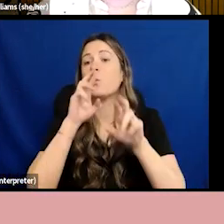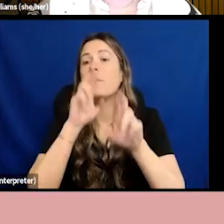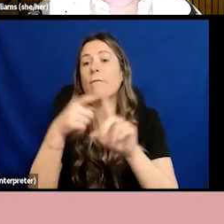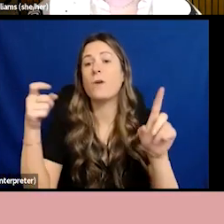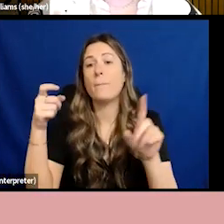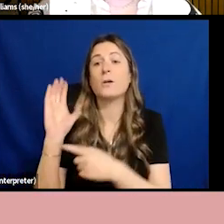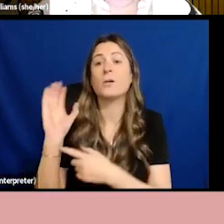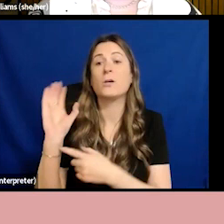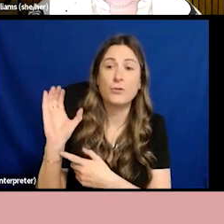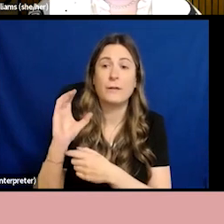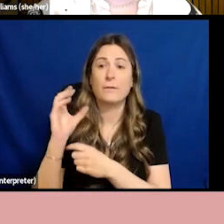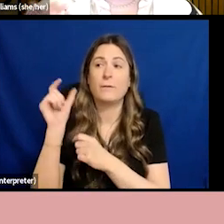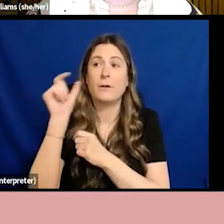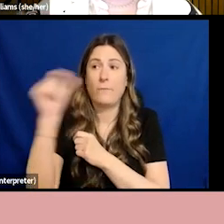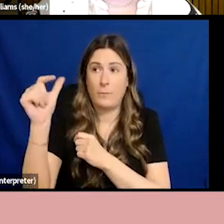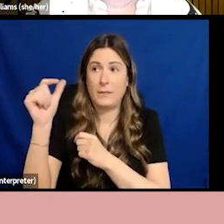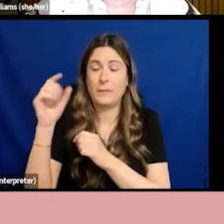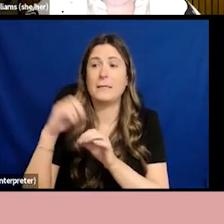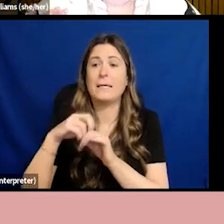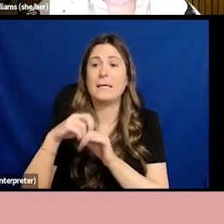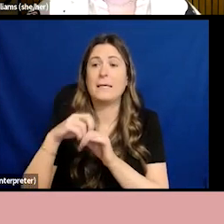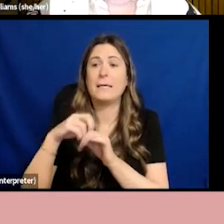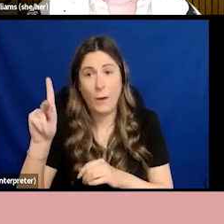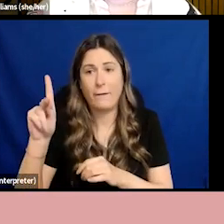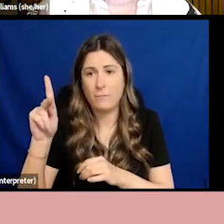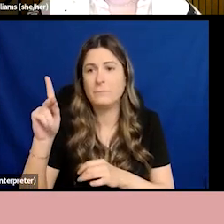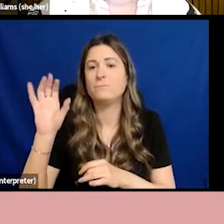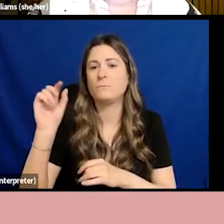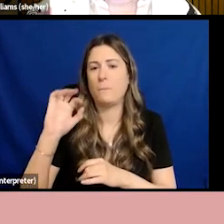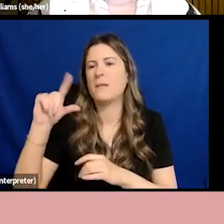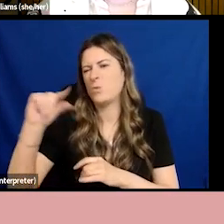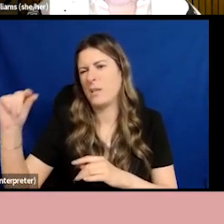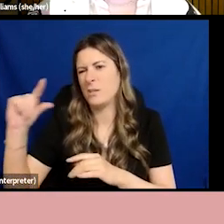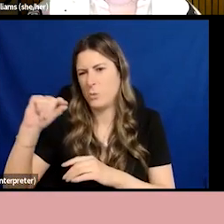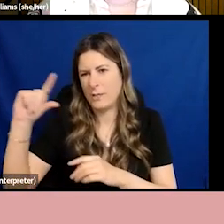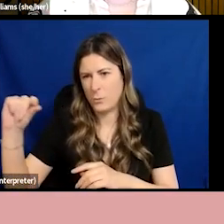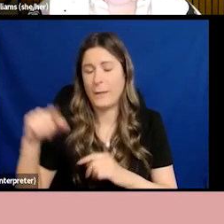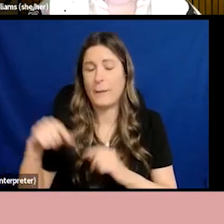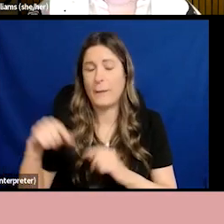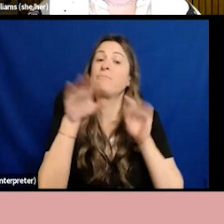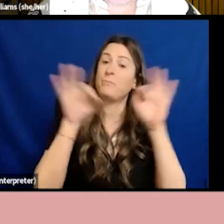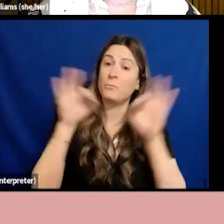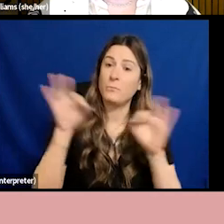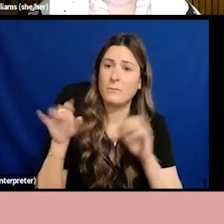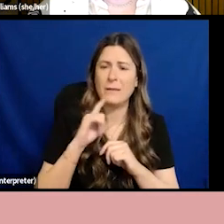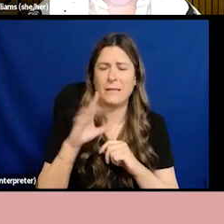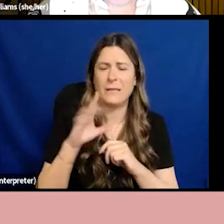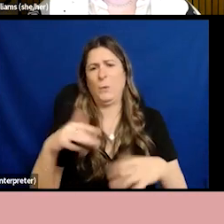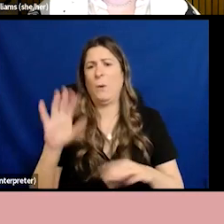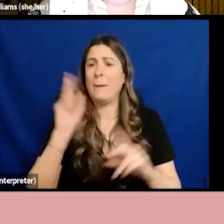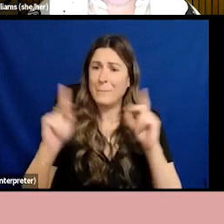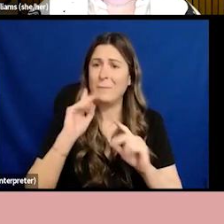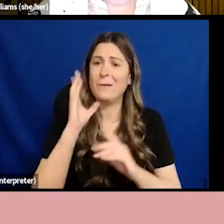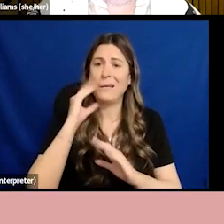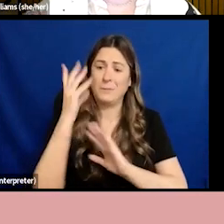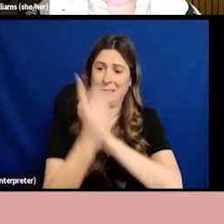2020 in the UK and they found that there is discrimination and bias at every stage of an individual's career and even before